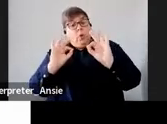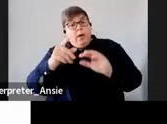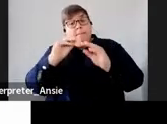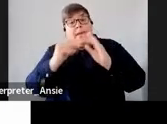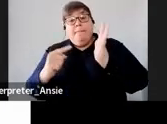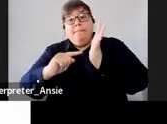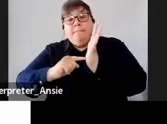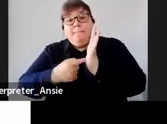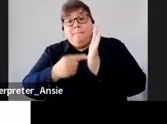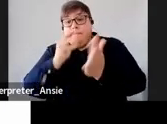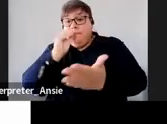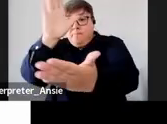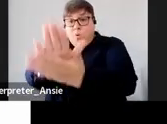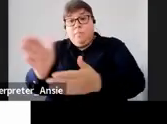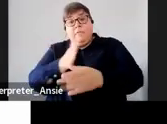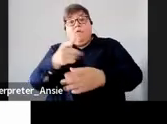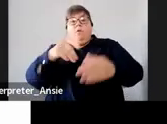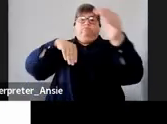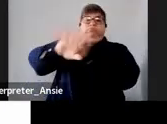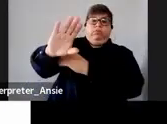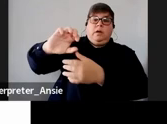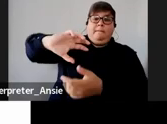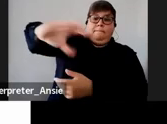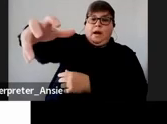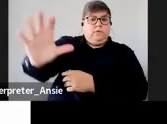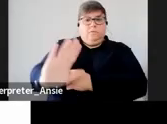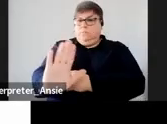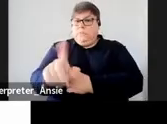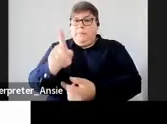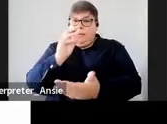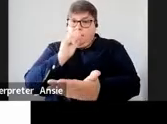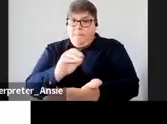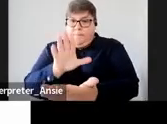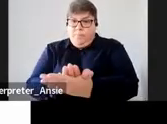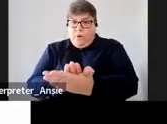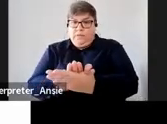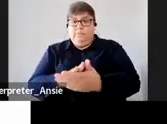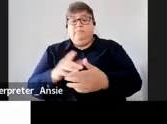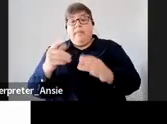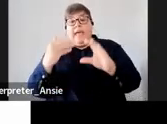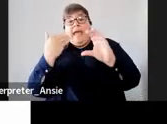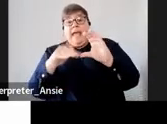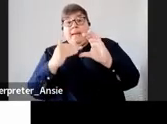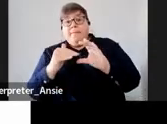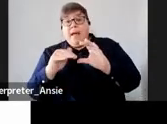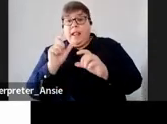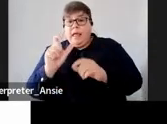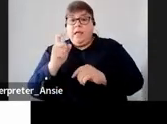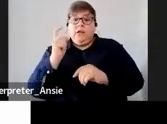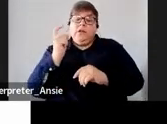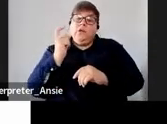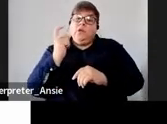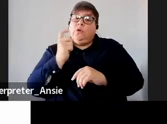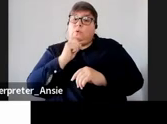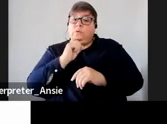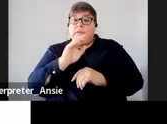before you visit the SAGE branch for tax practitioners the email address that can be used is pcc at sash